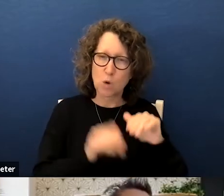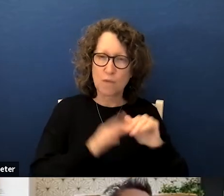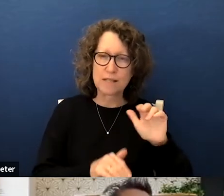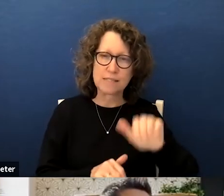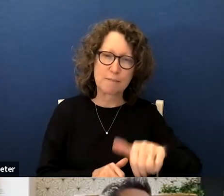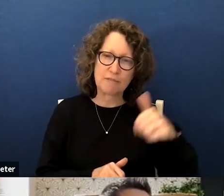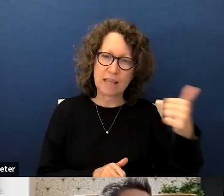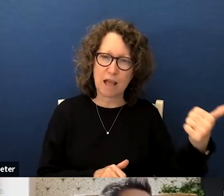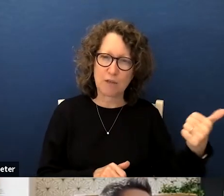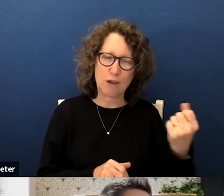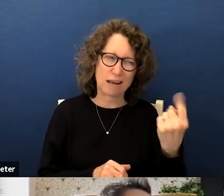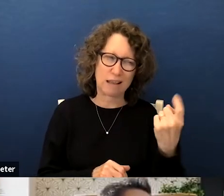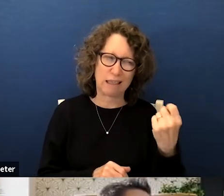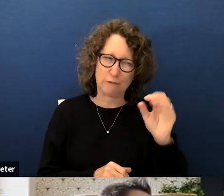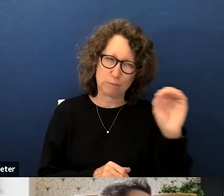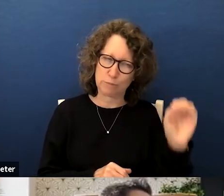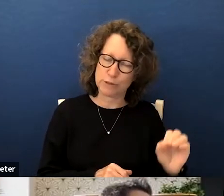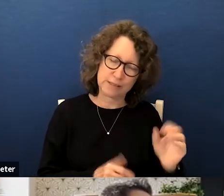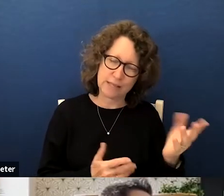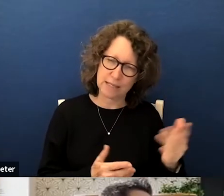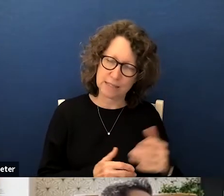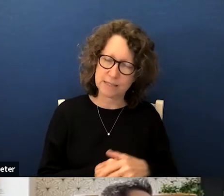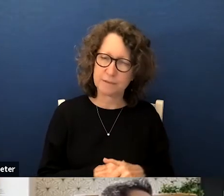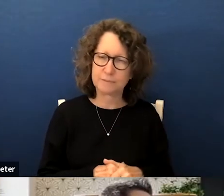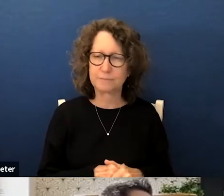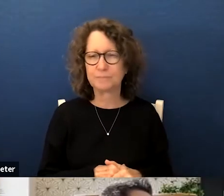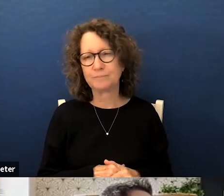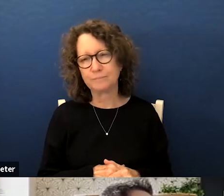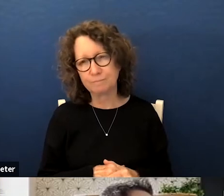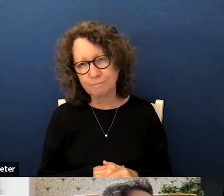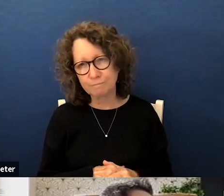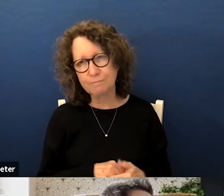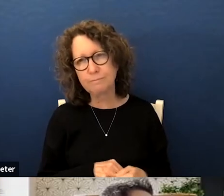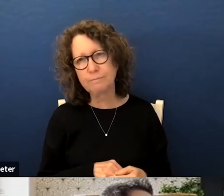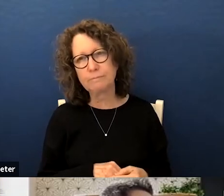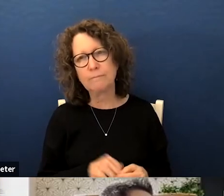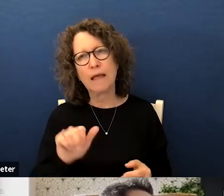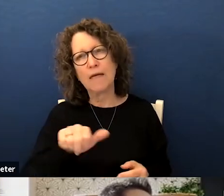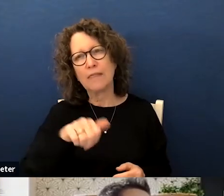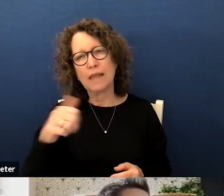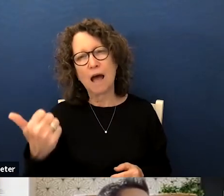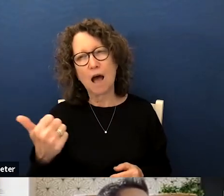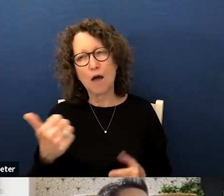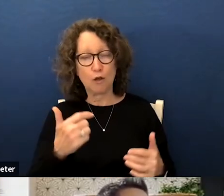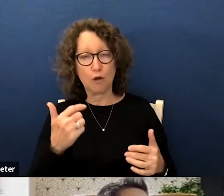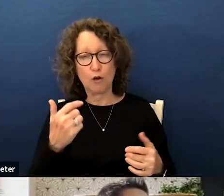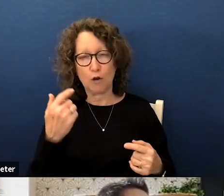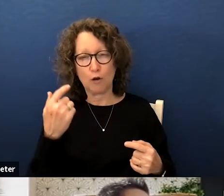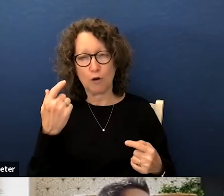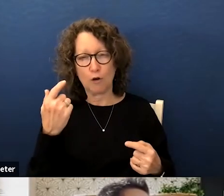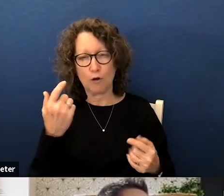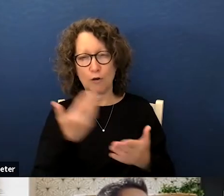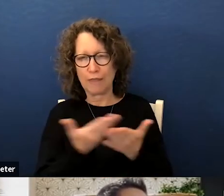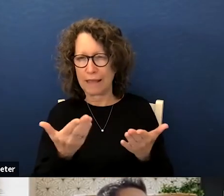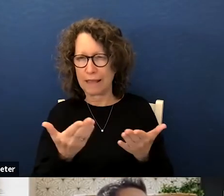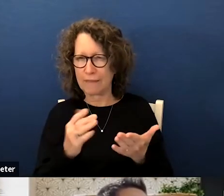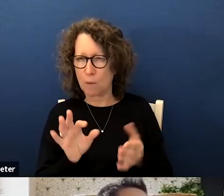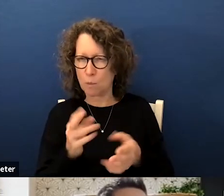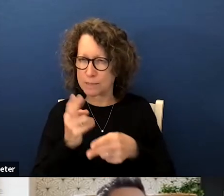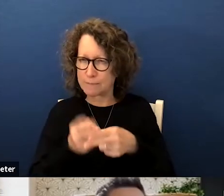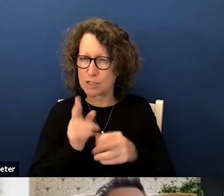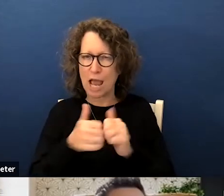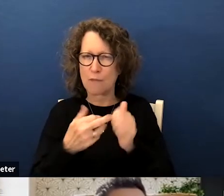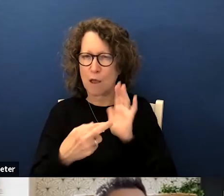scenarios at 11 but um you know the other i guess consideration that was said was again how that